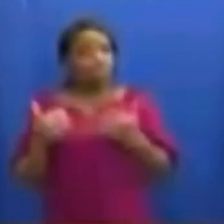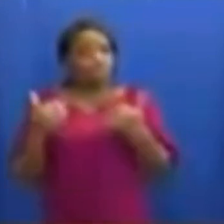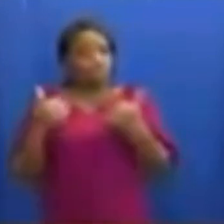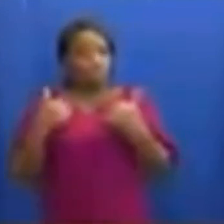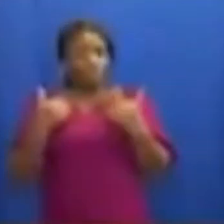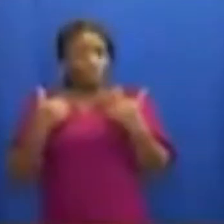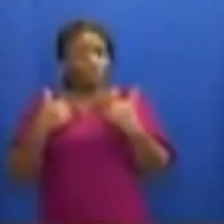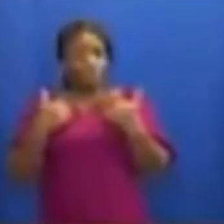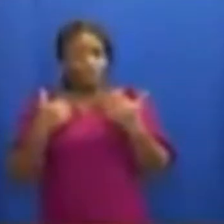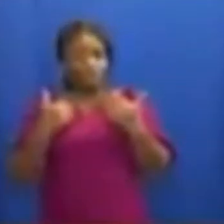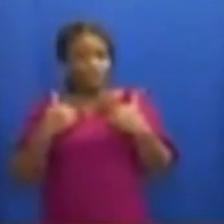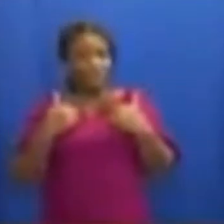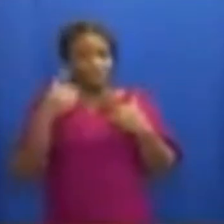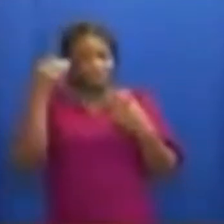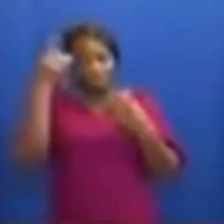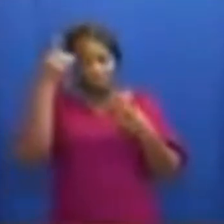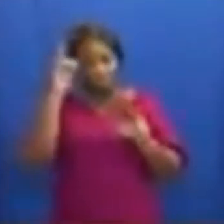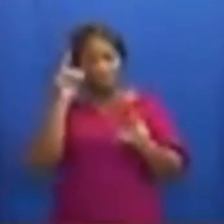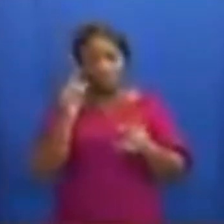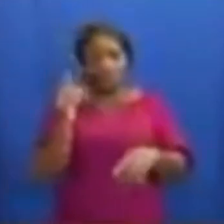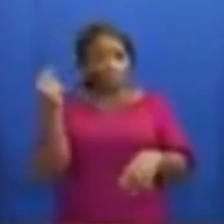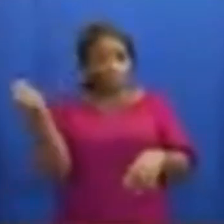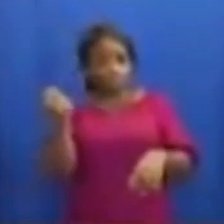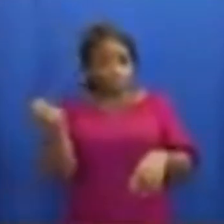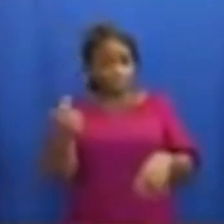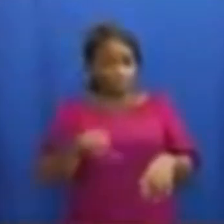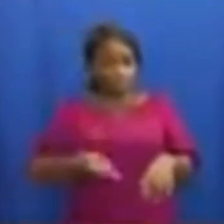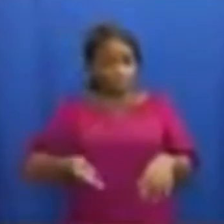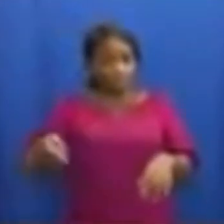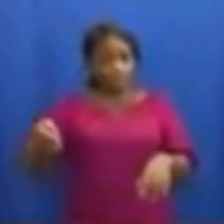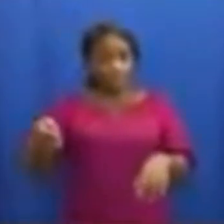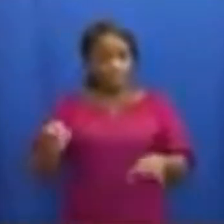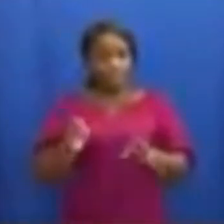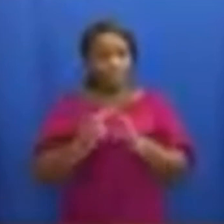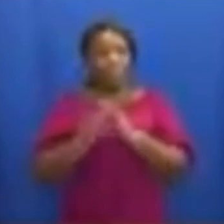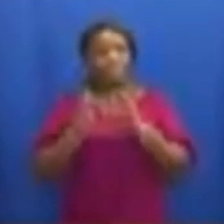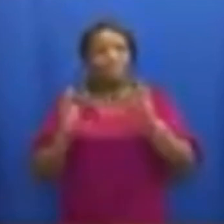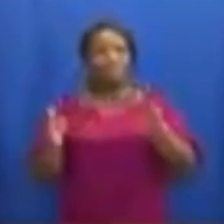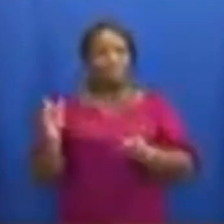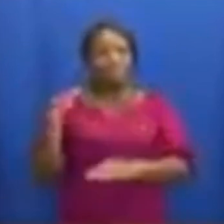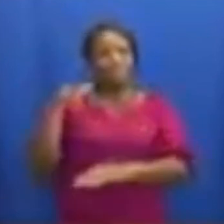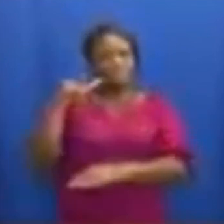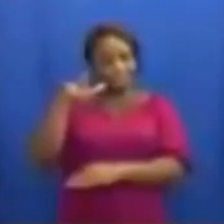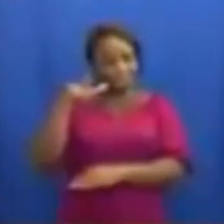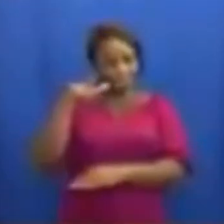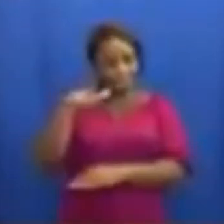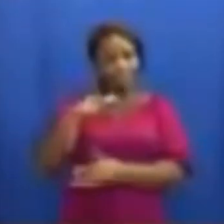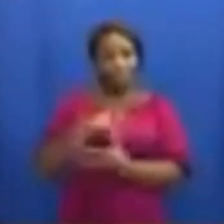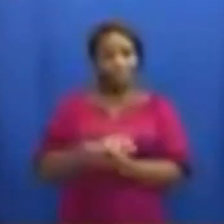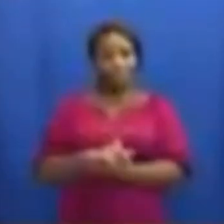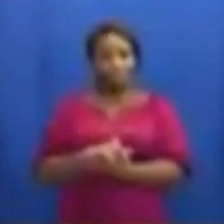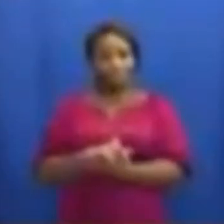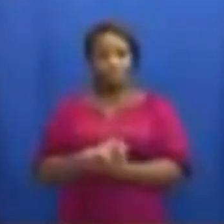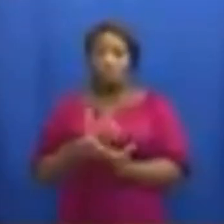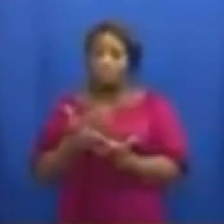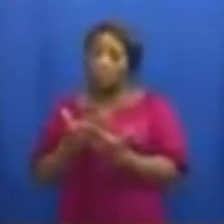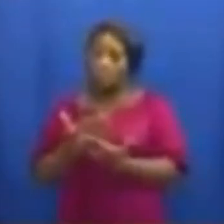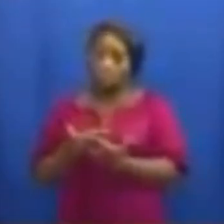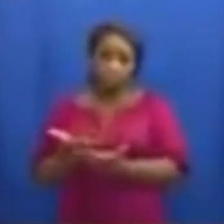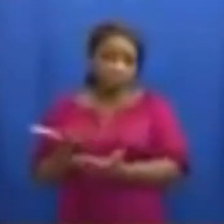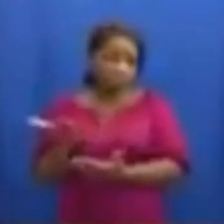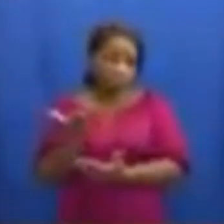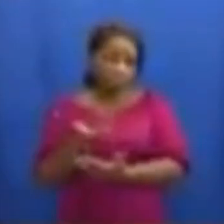in our country and do in actual housing at, airport. For all,